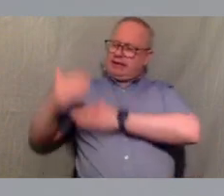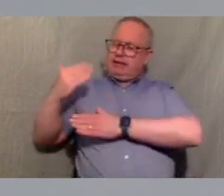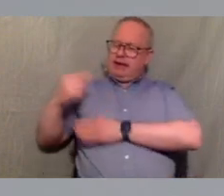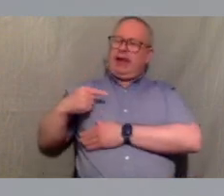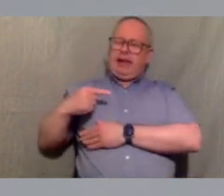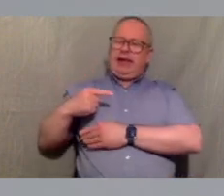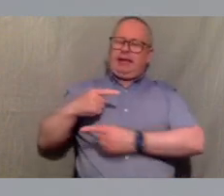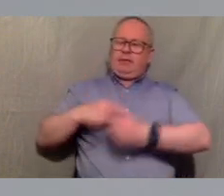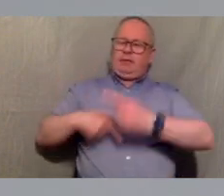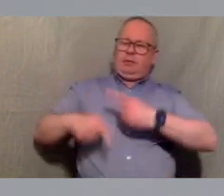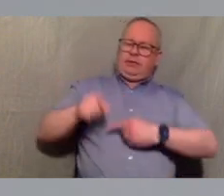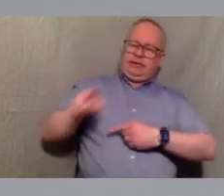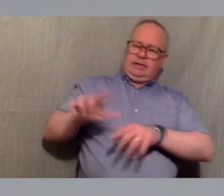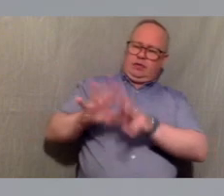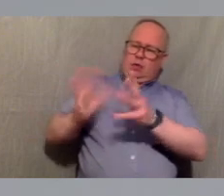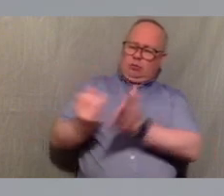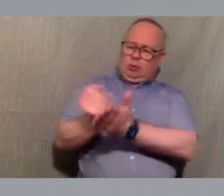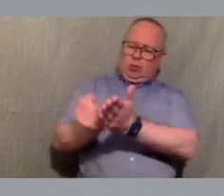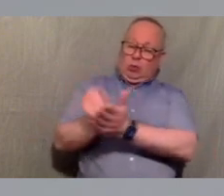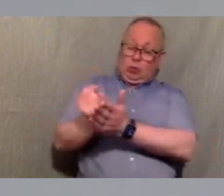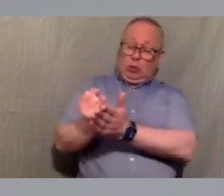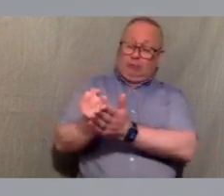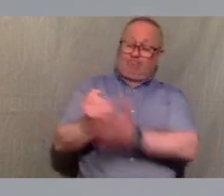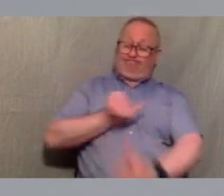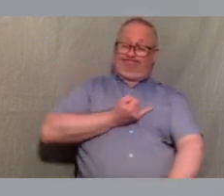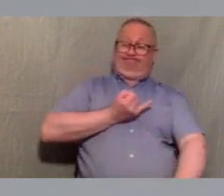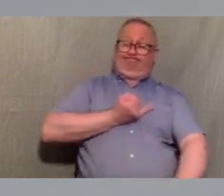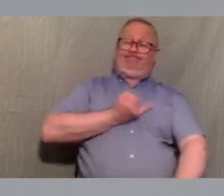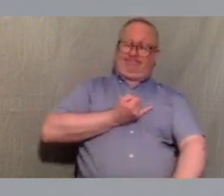so key for understanding what doing a fair share means